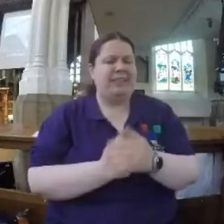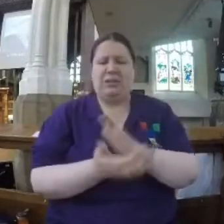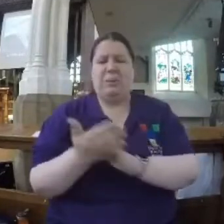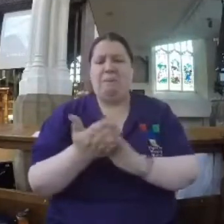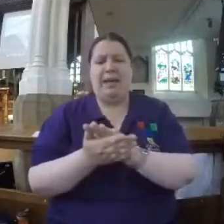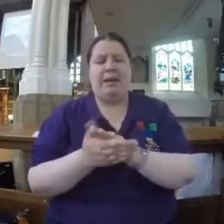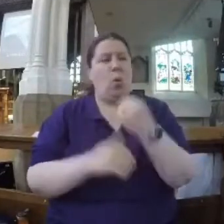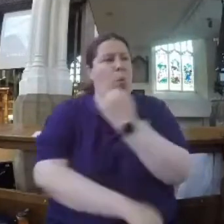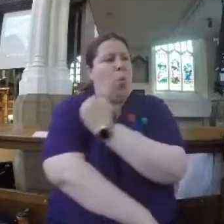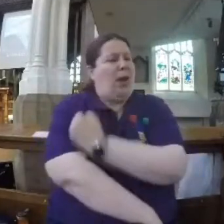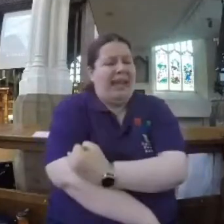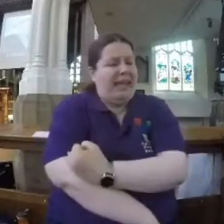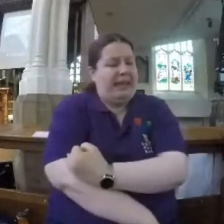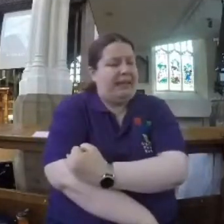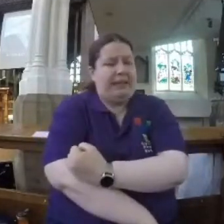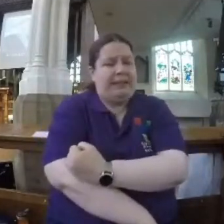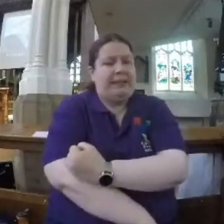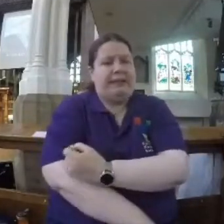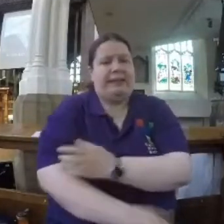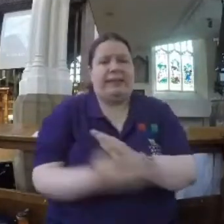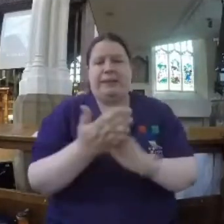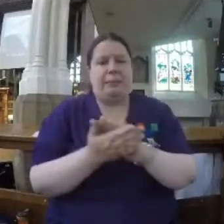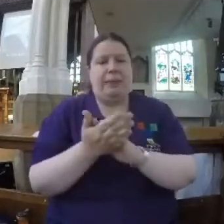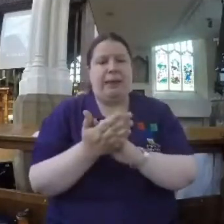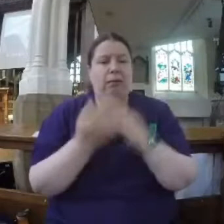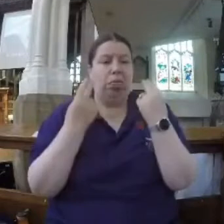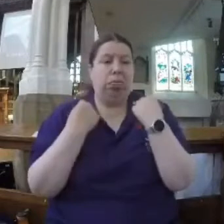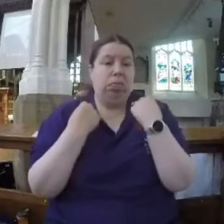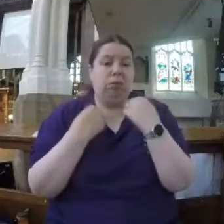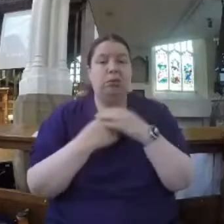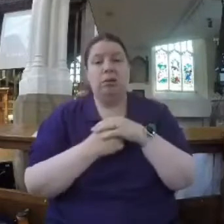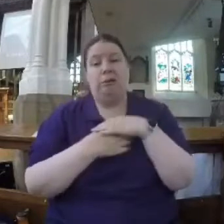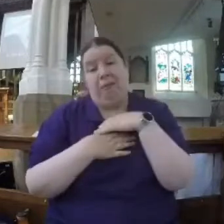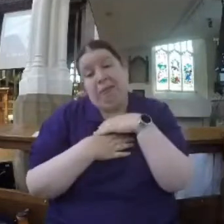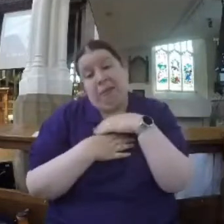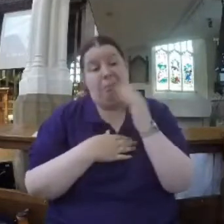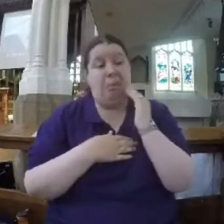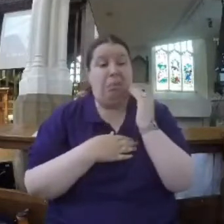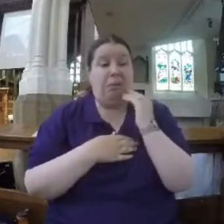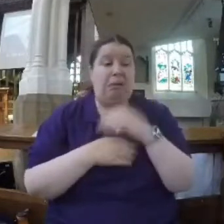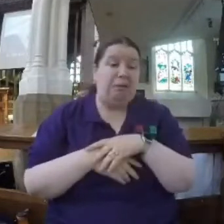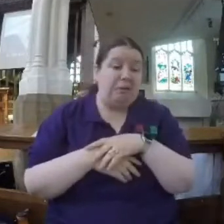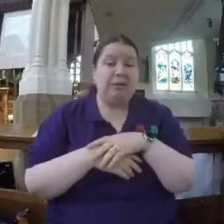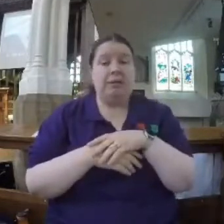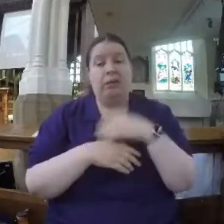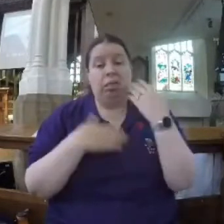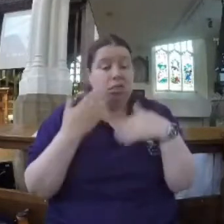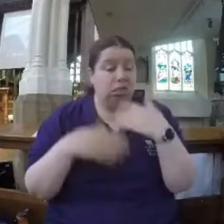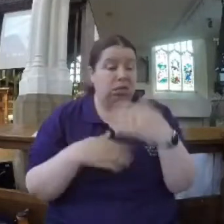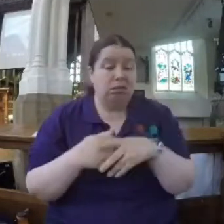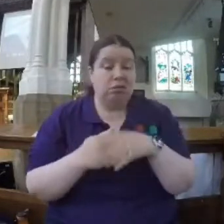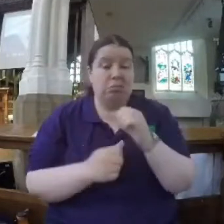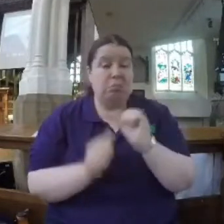mean weak. Neither does it mean spineless, feeble, lifeless, dreary.